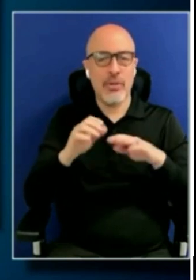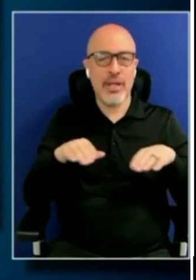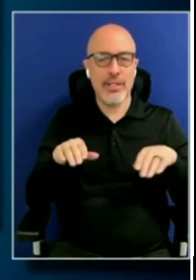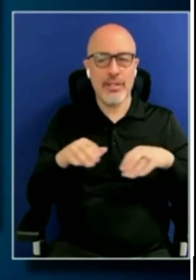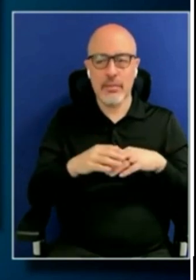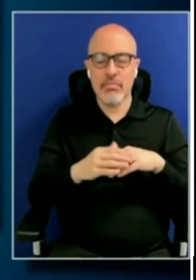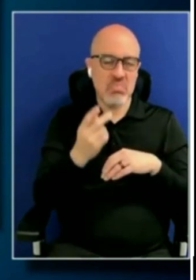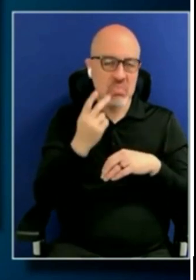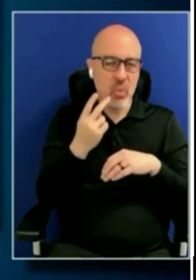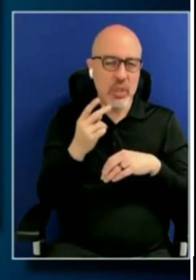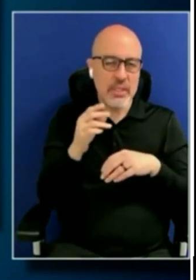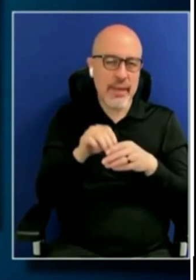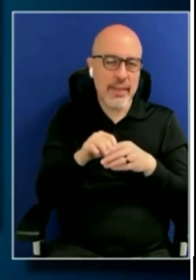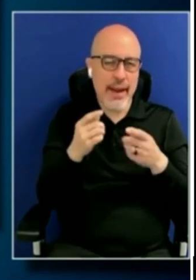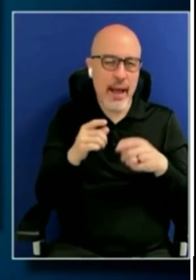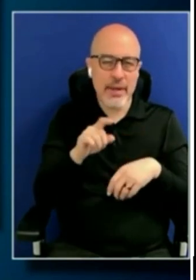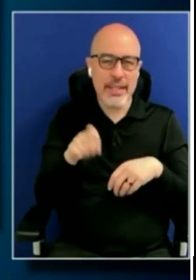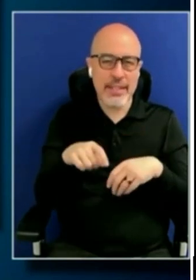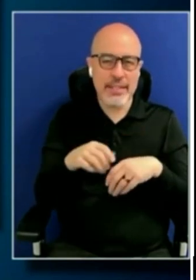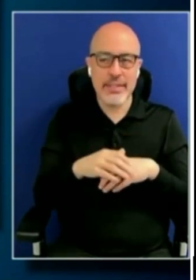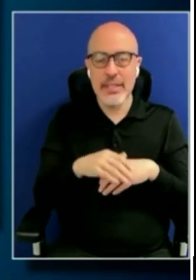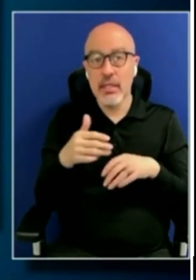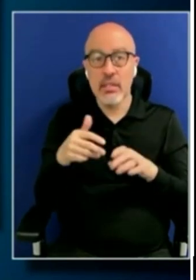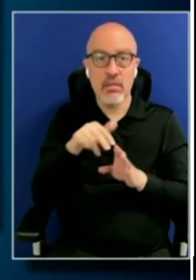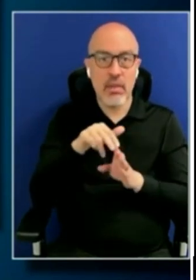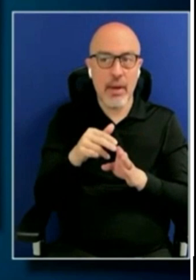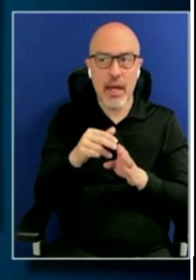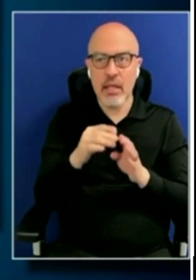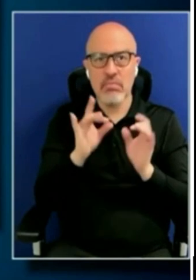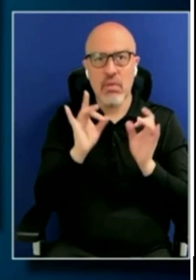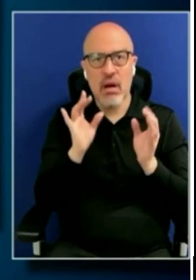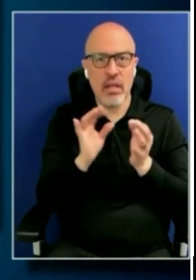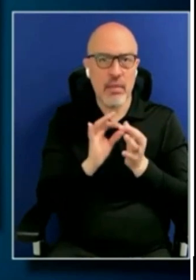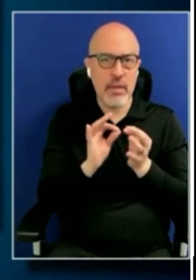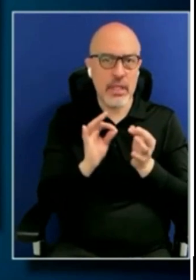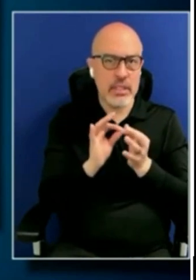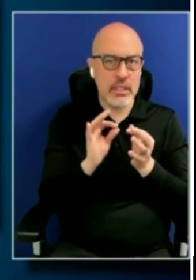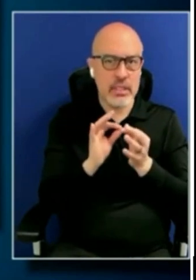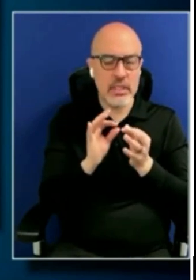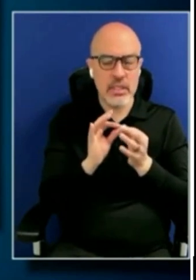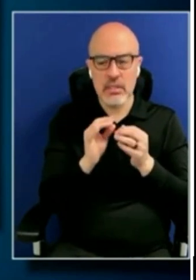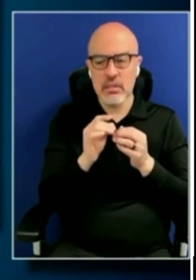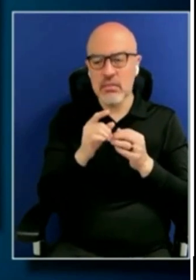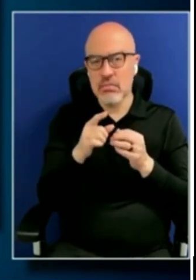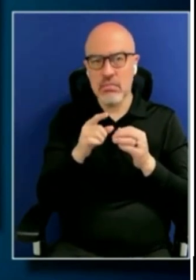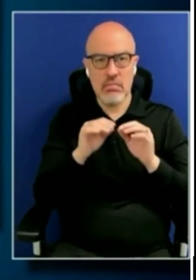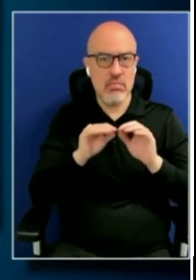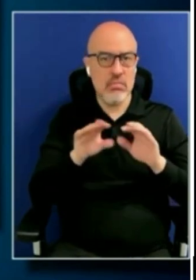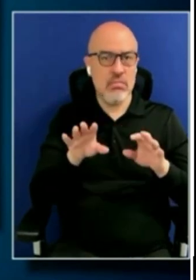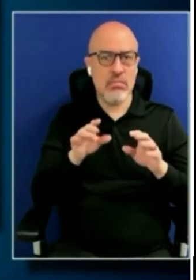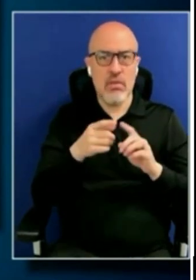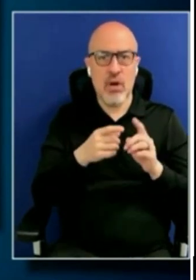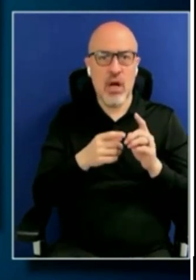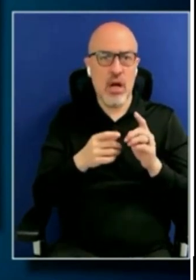in Texas. So the slippery slope between these ugly messages, you know, emanating from legislative